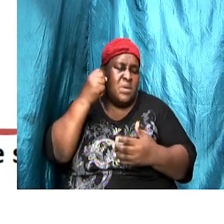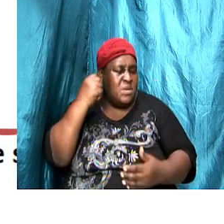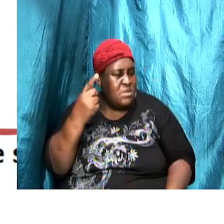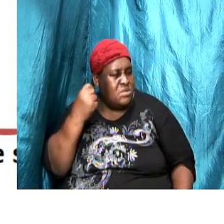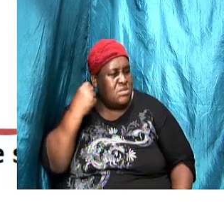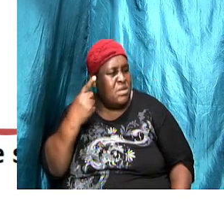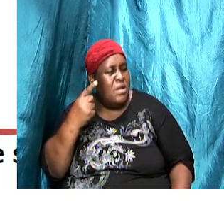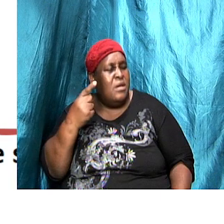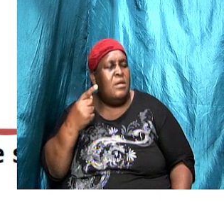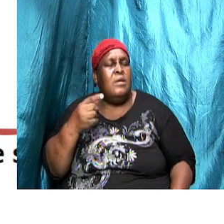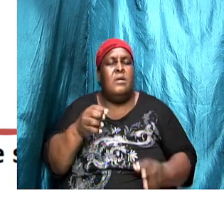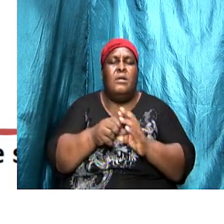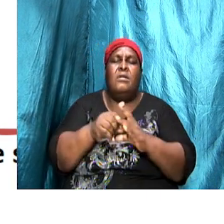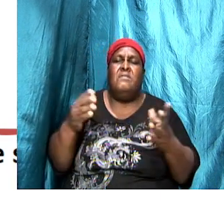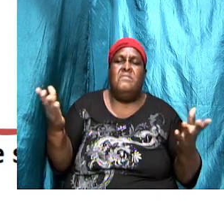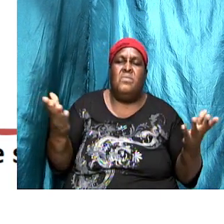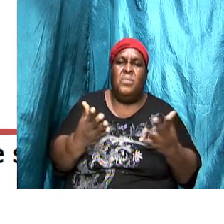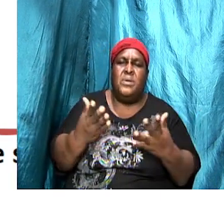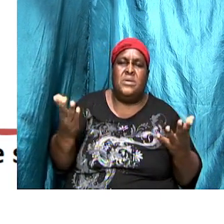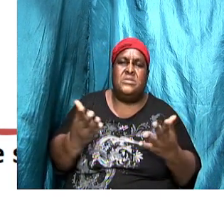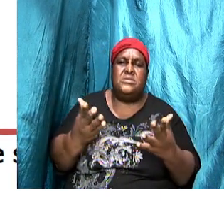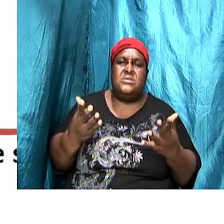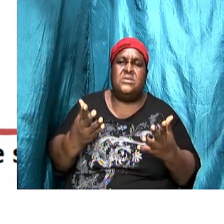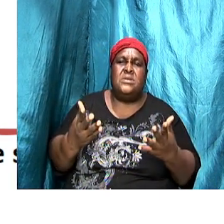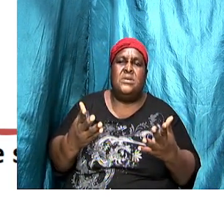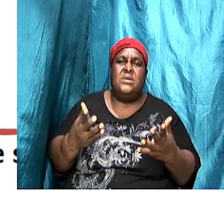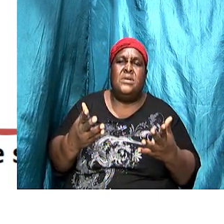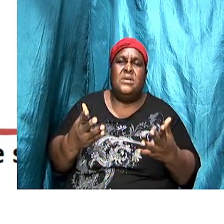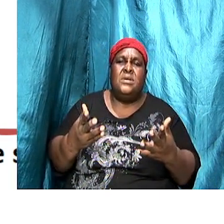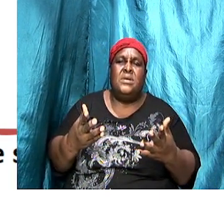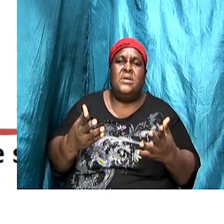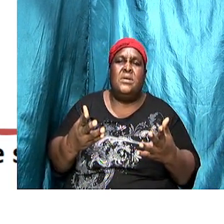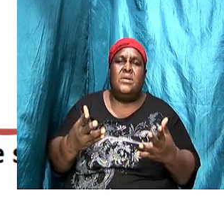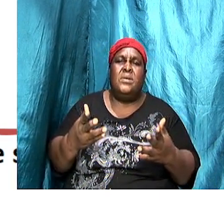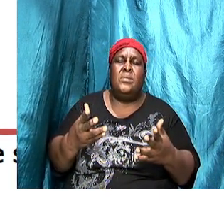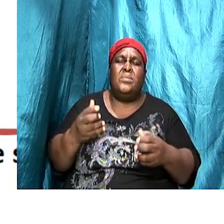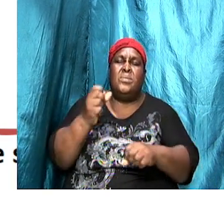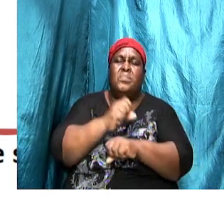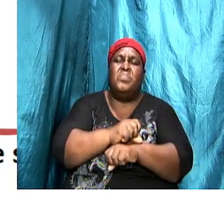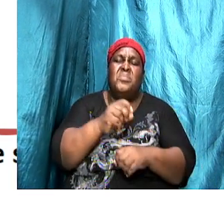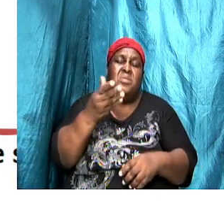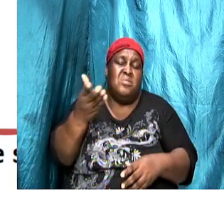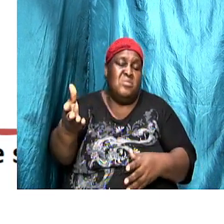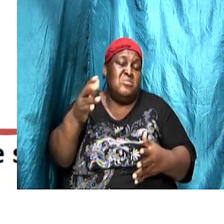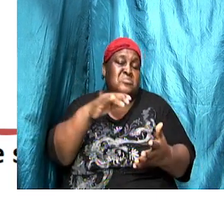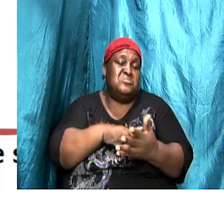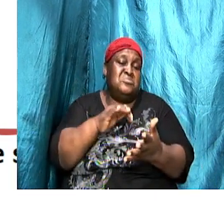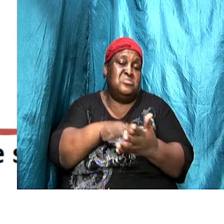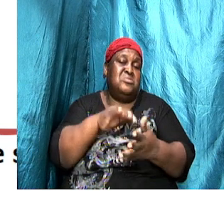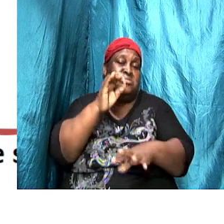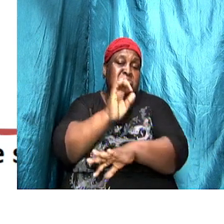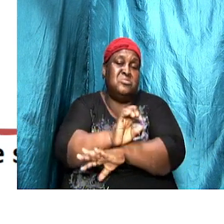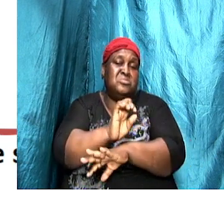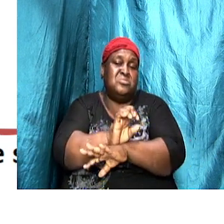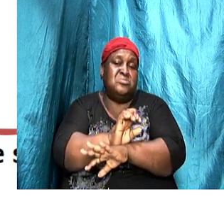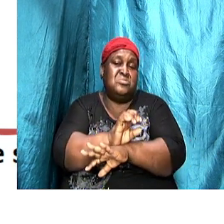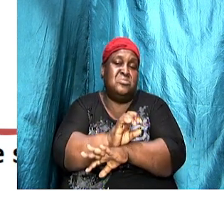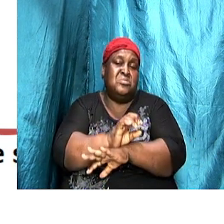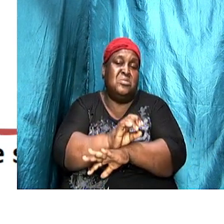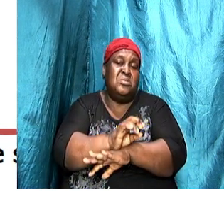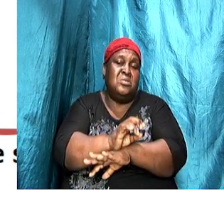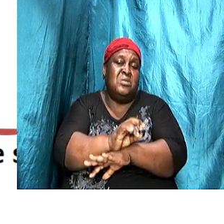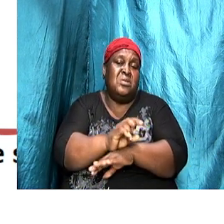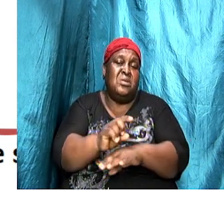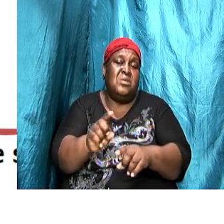of what is at play. Those that study the churches and the different arena